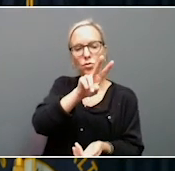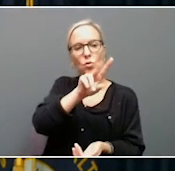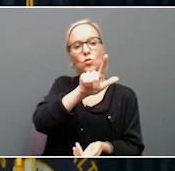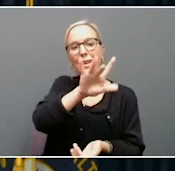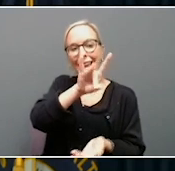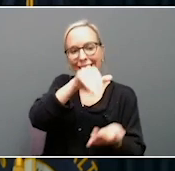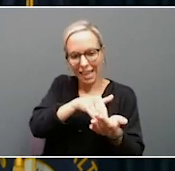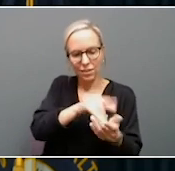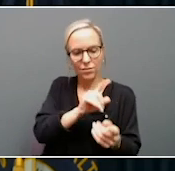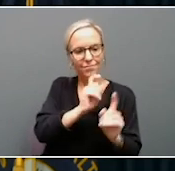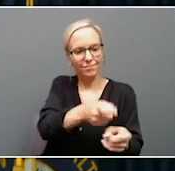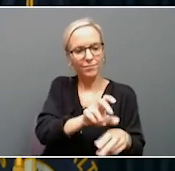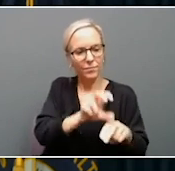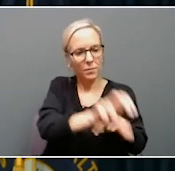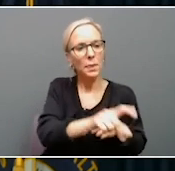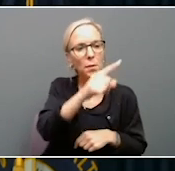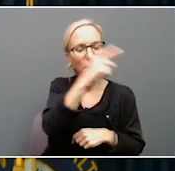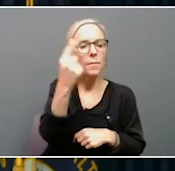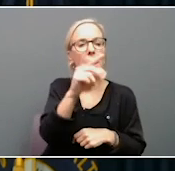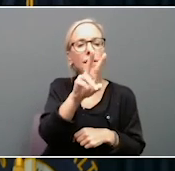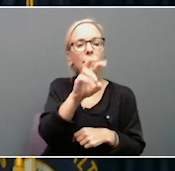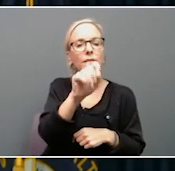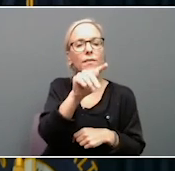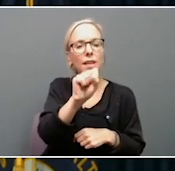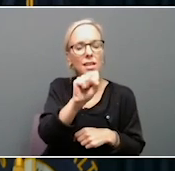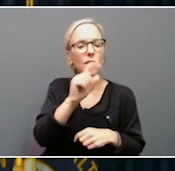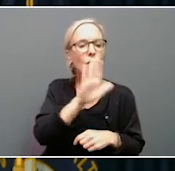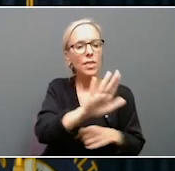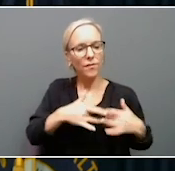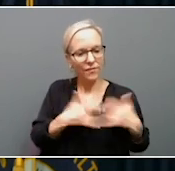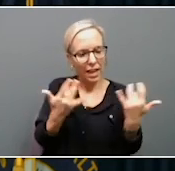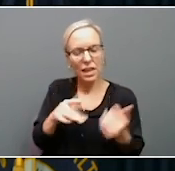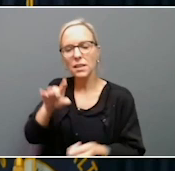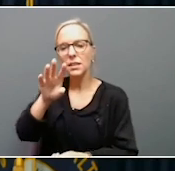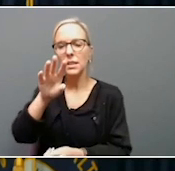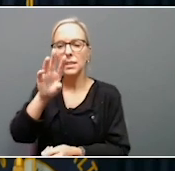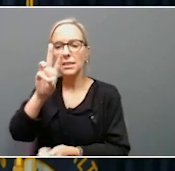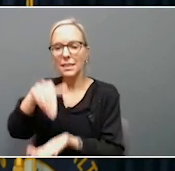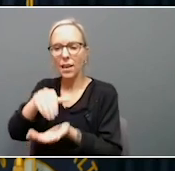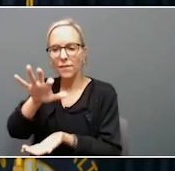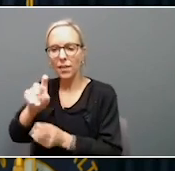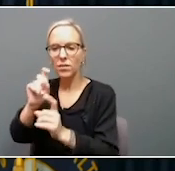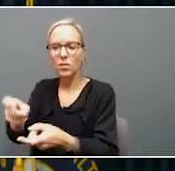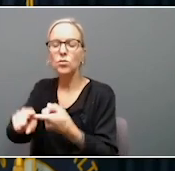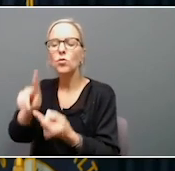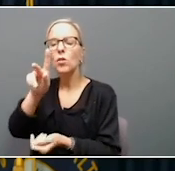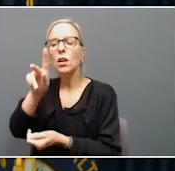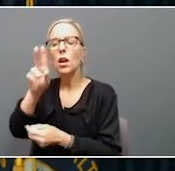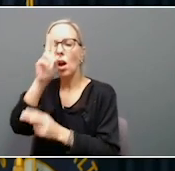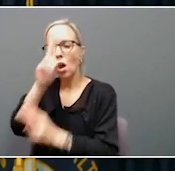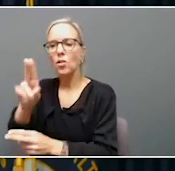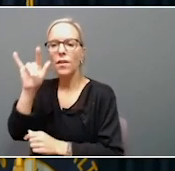to support their Week of Valor events. $50,000 is going to Honor Flight Kentucky to support their mission of providing